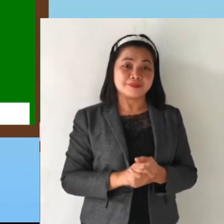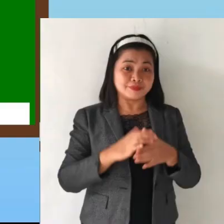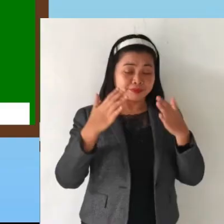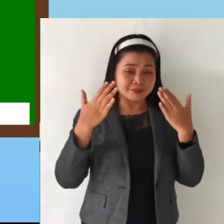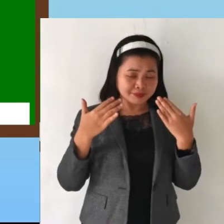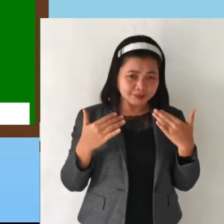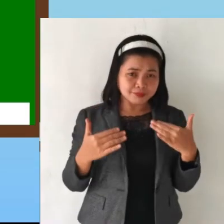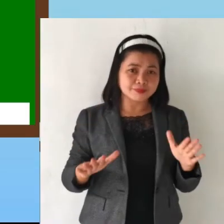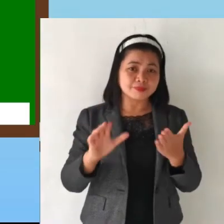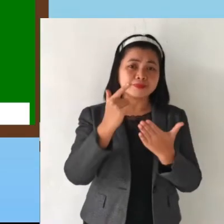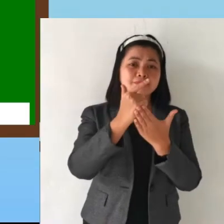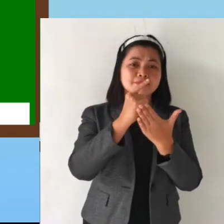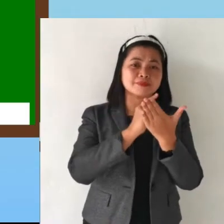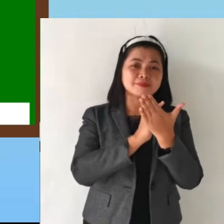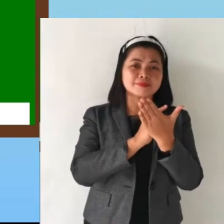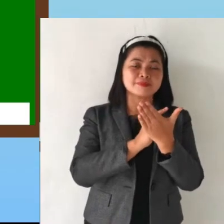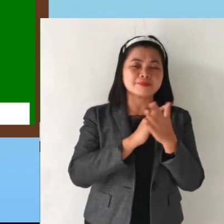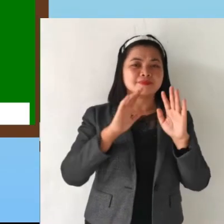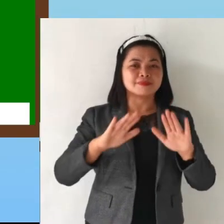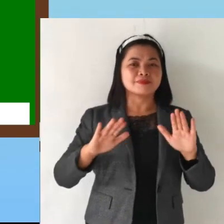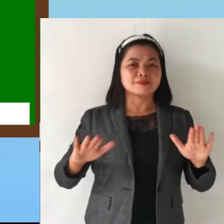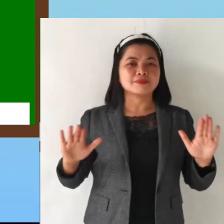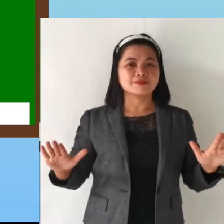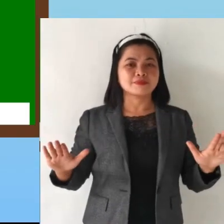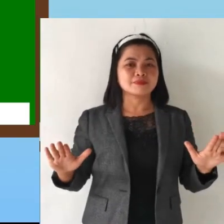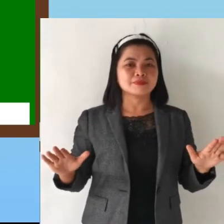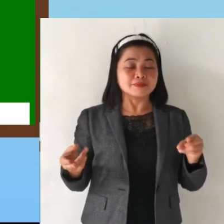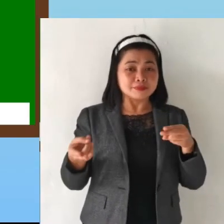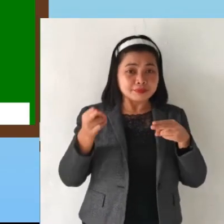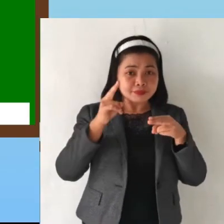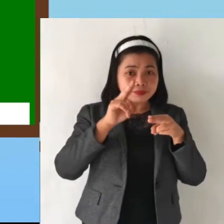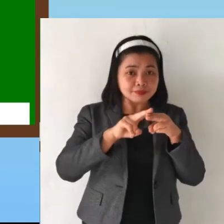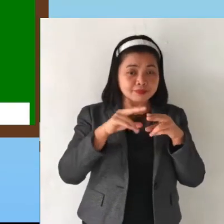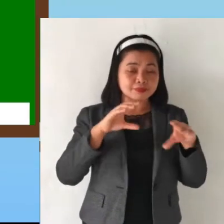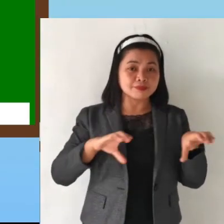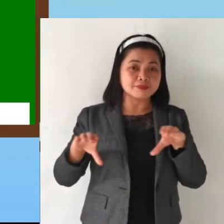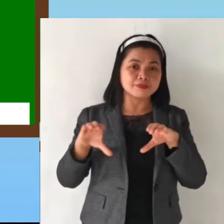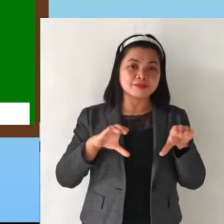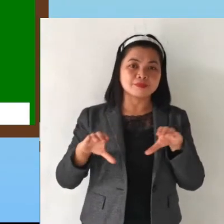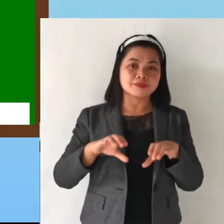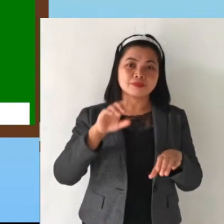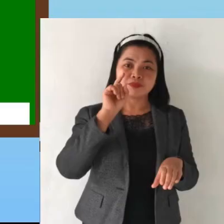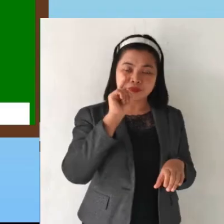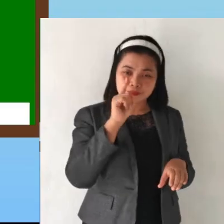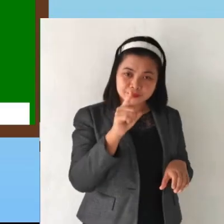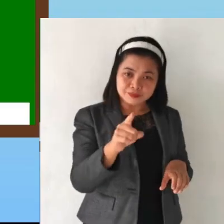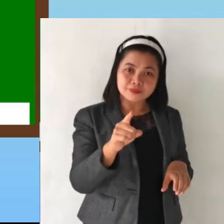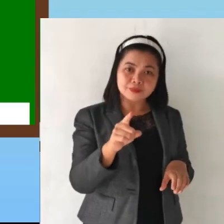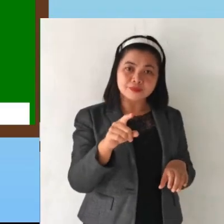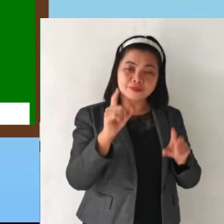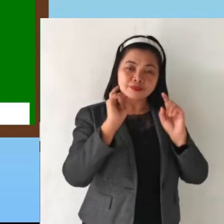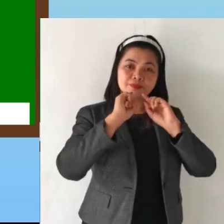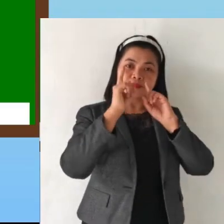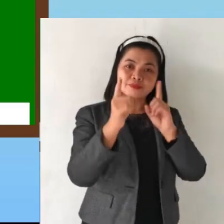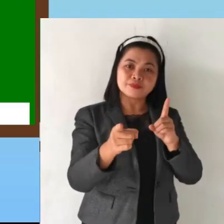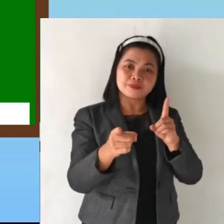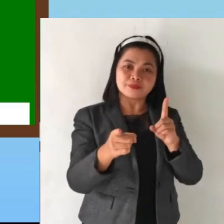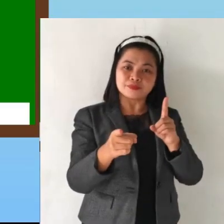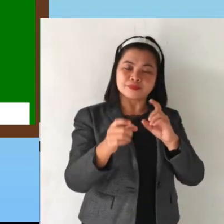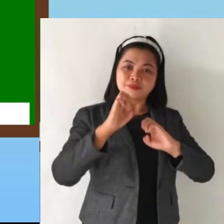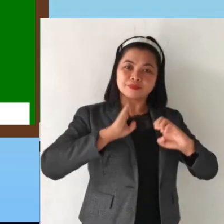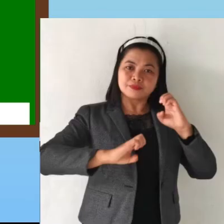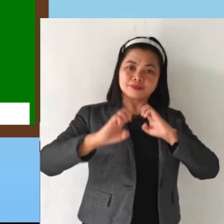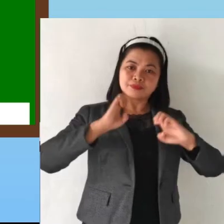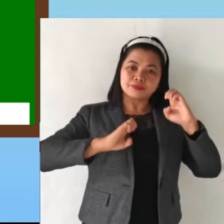finish your lesson, kids! And for your additional activities, you are going to answer exercises